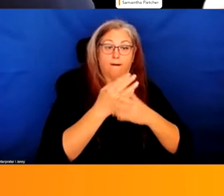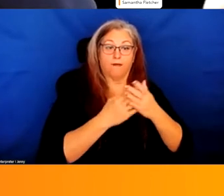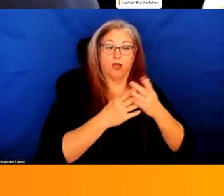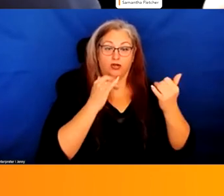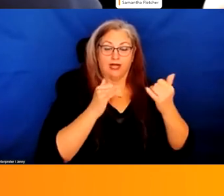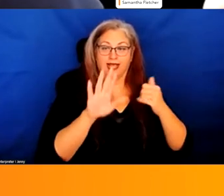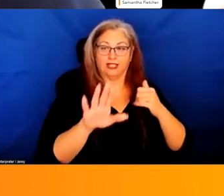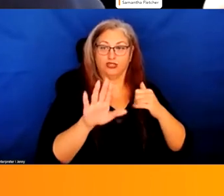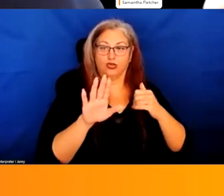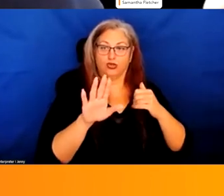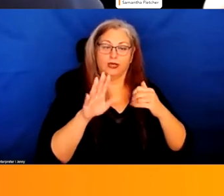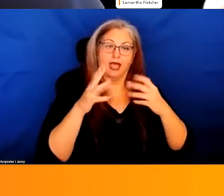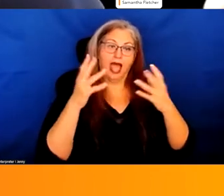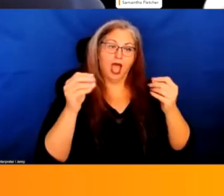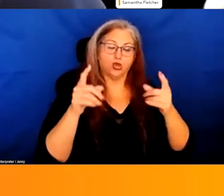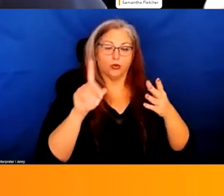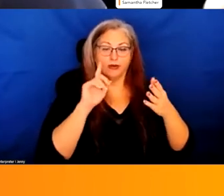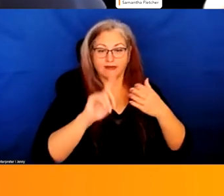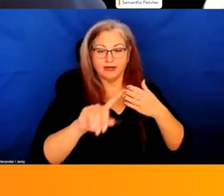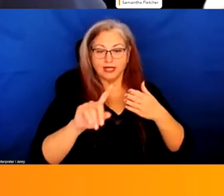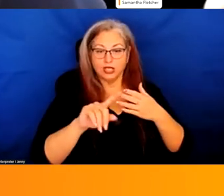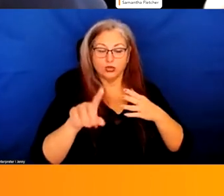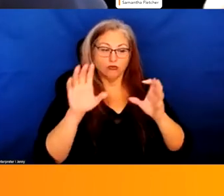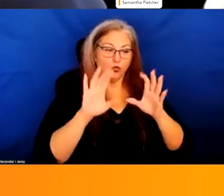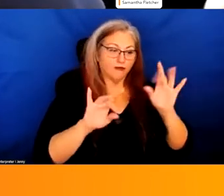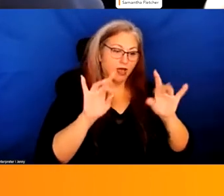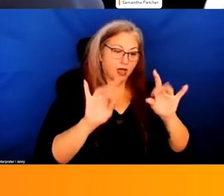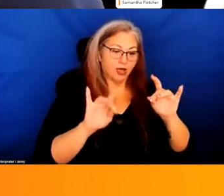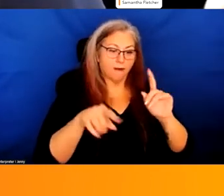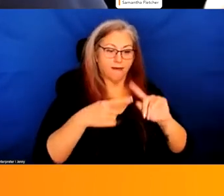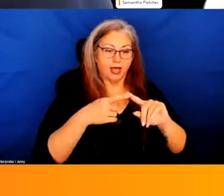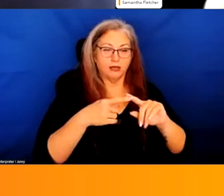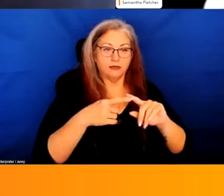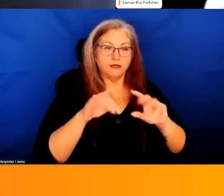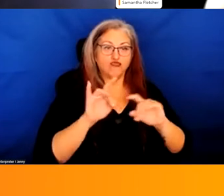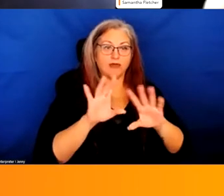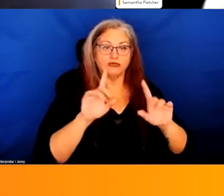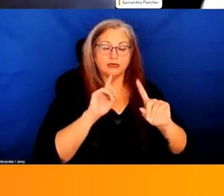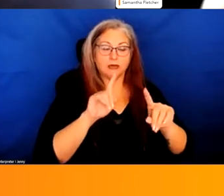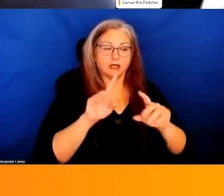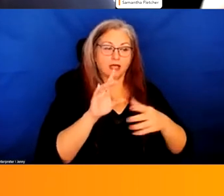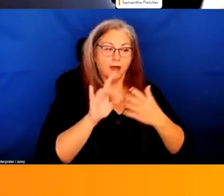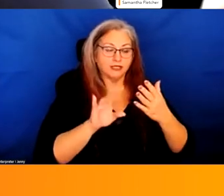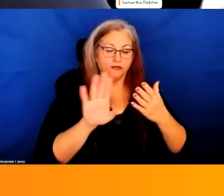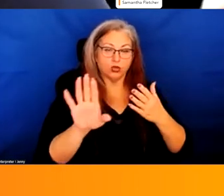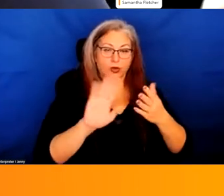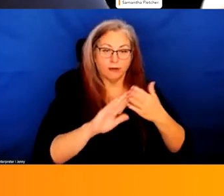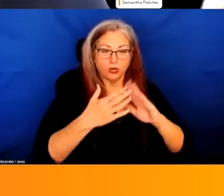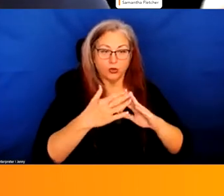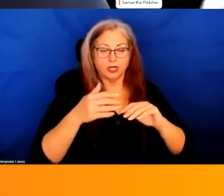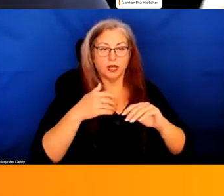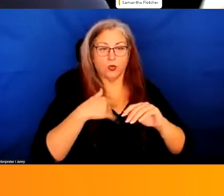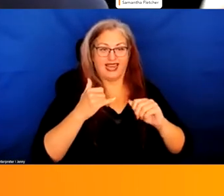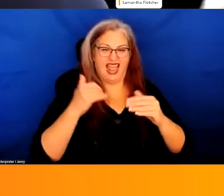is you're out there, you're investigating, you're finding out about crisis response options in your own community. We are up to our